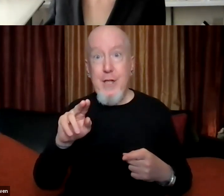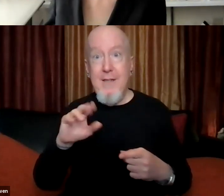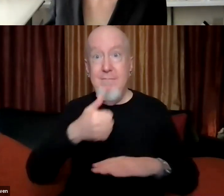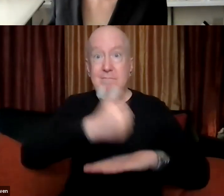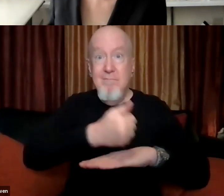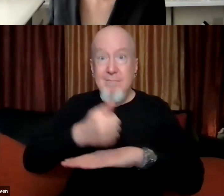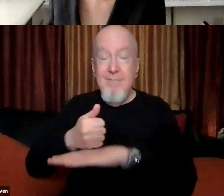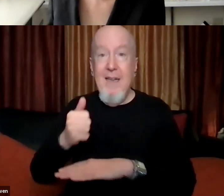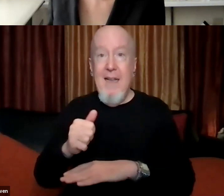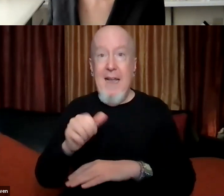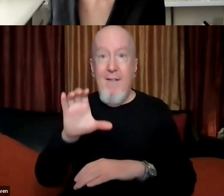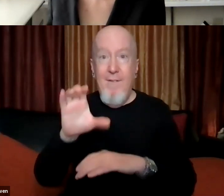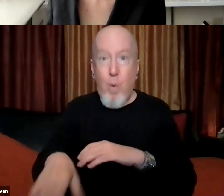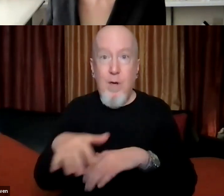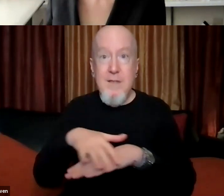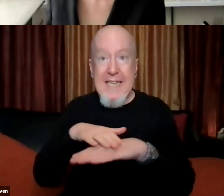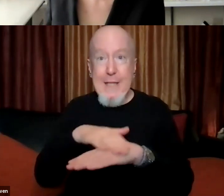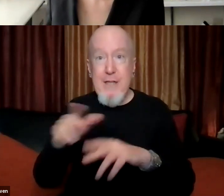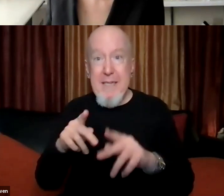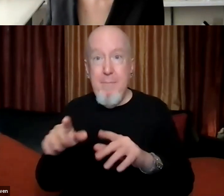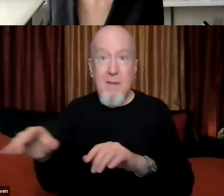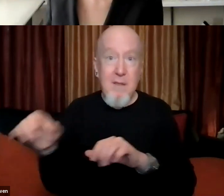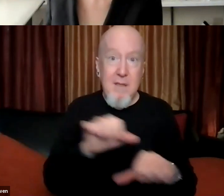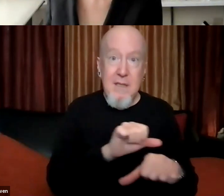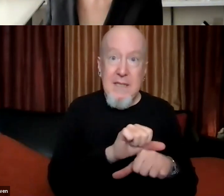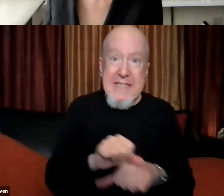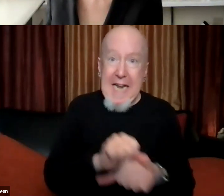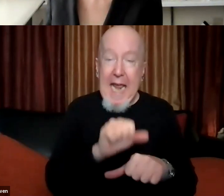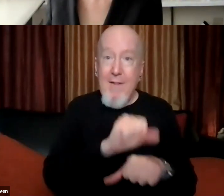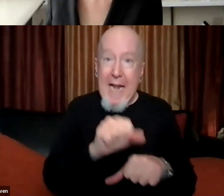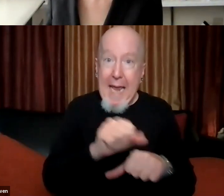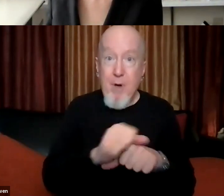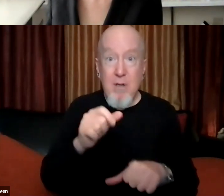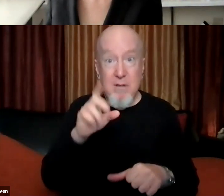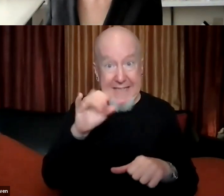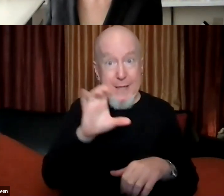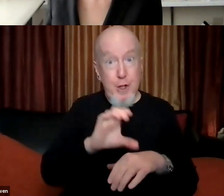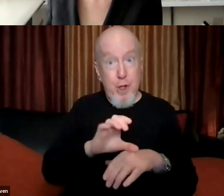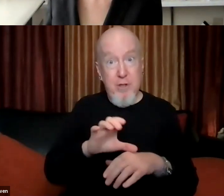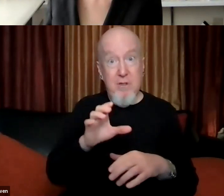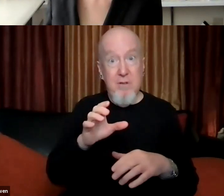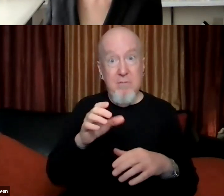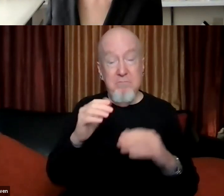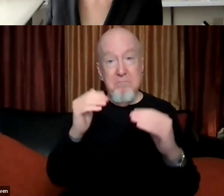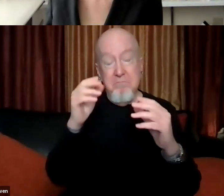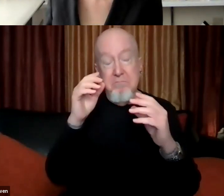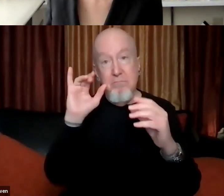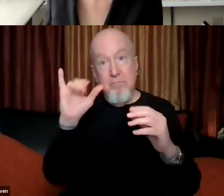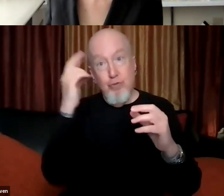for their cruel enslavement? And, and I, I'm happy to answer that. The answer is yes,